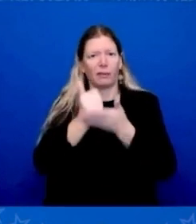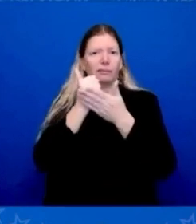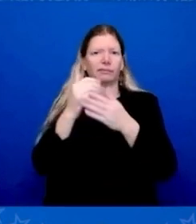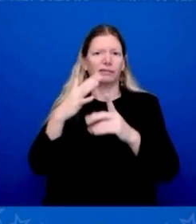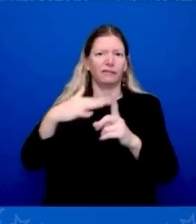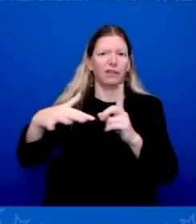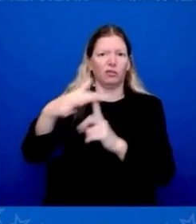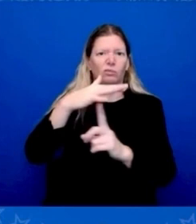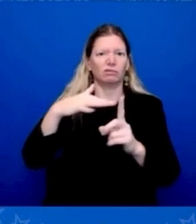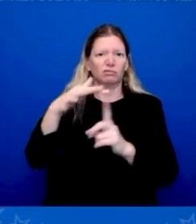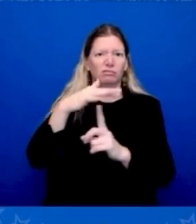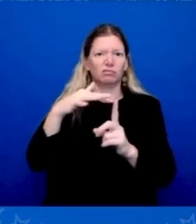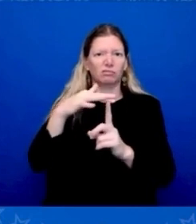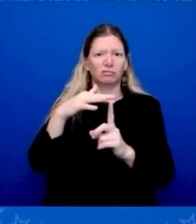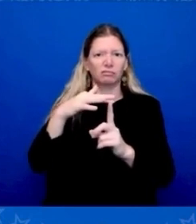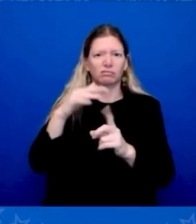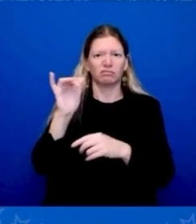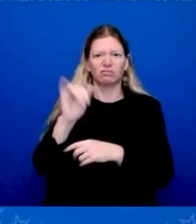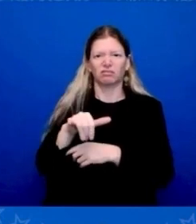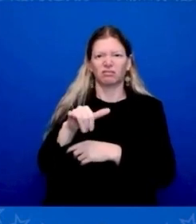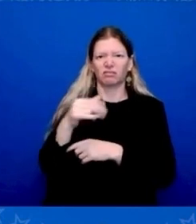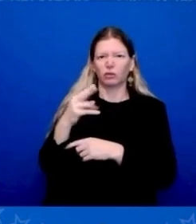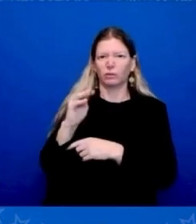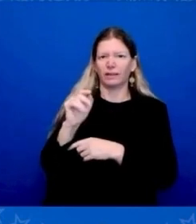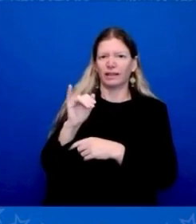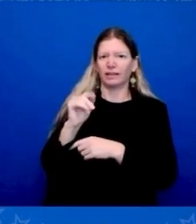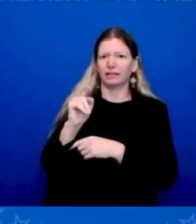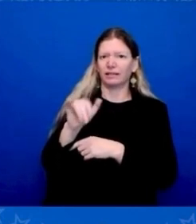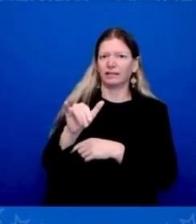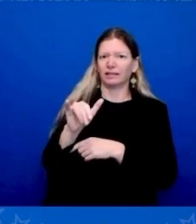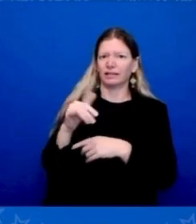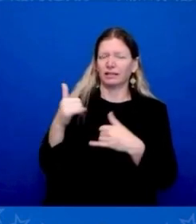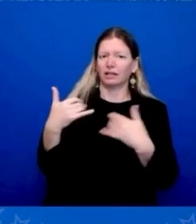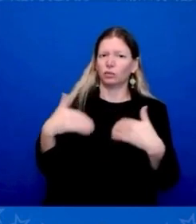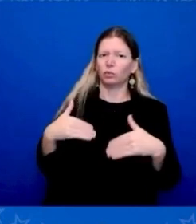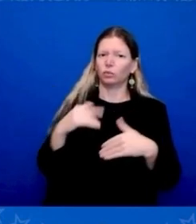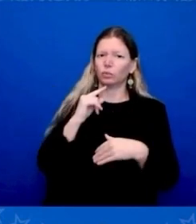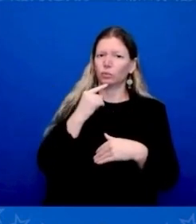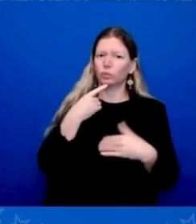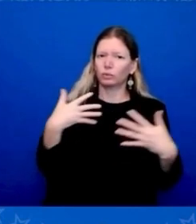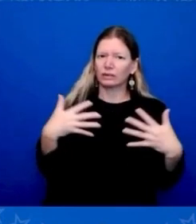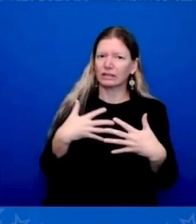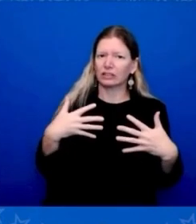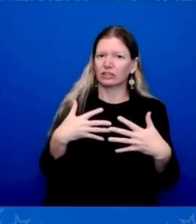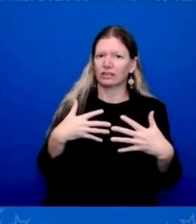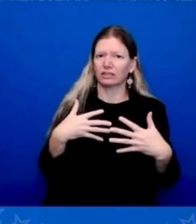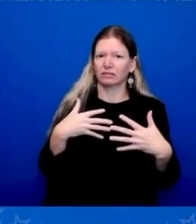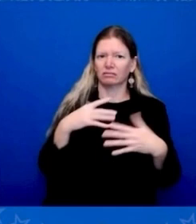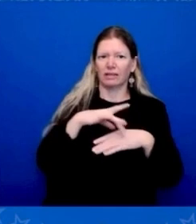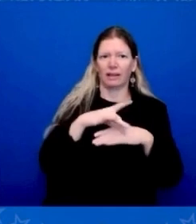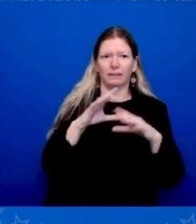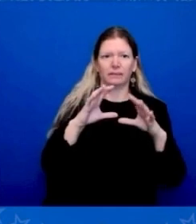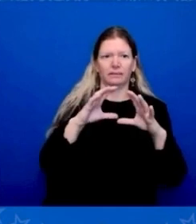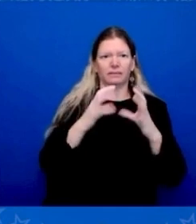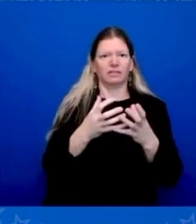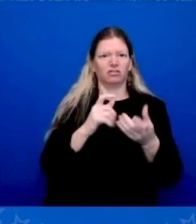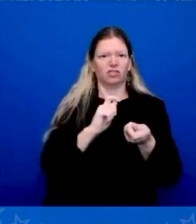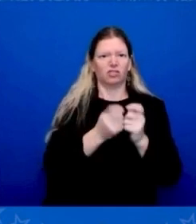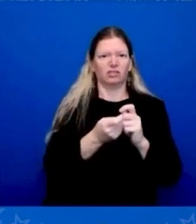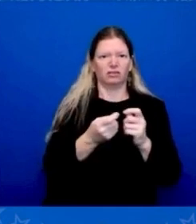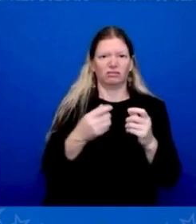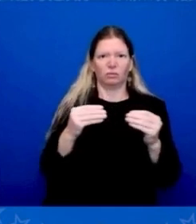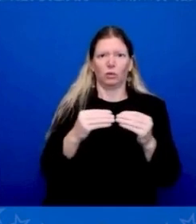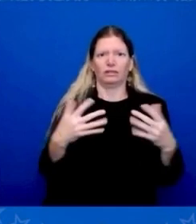a nuclear war—is global warming going above 1.5 degrees in the next 10